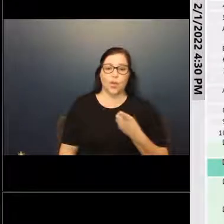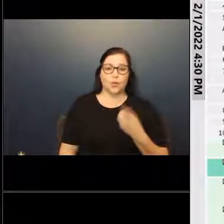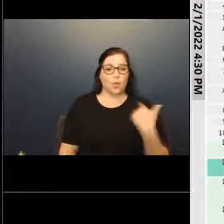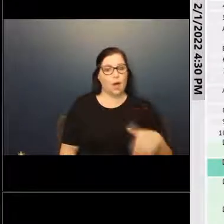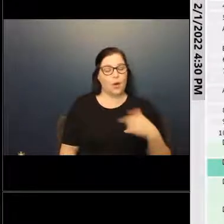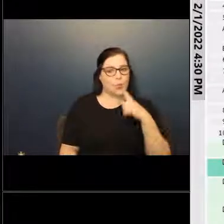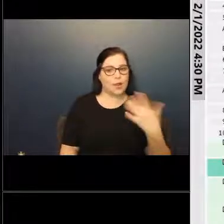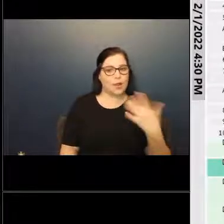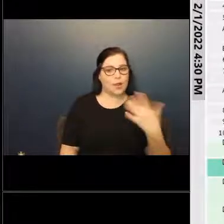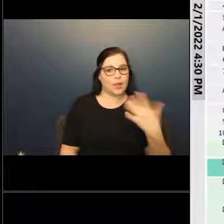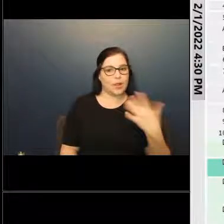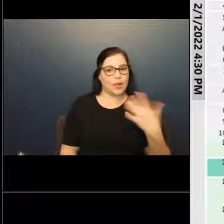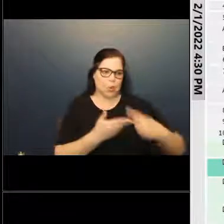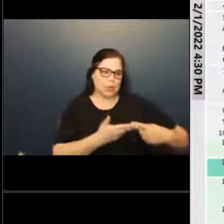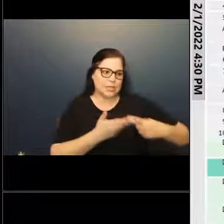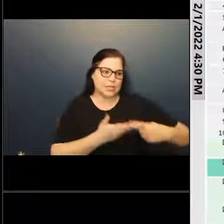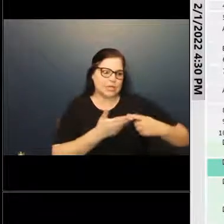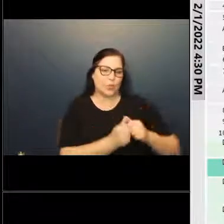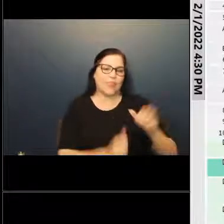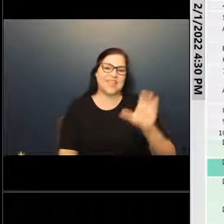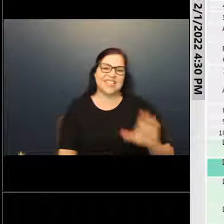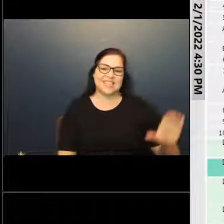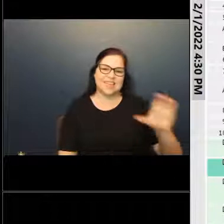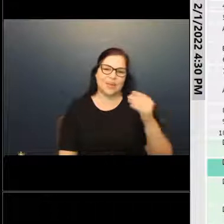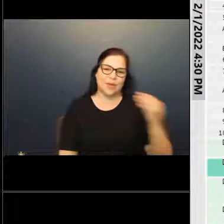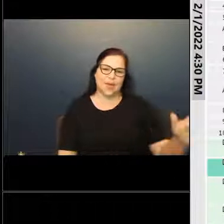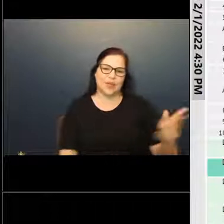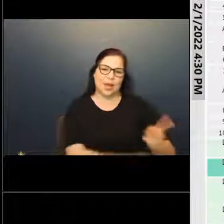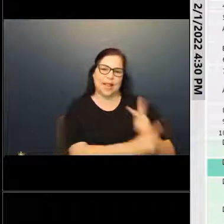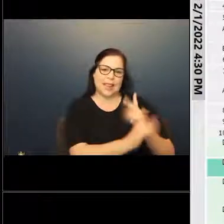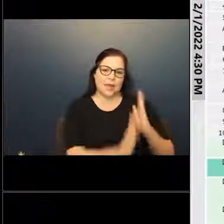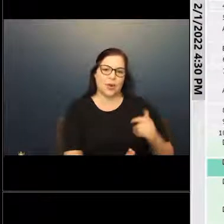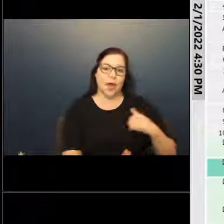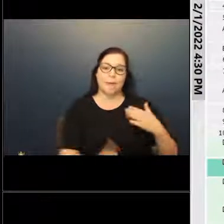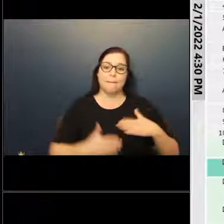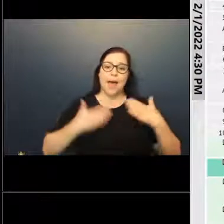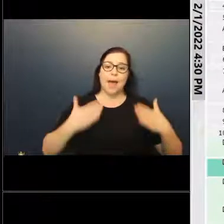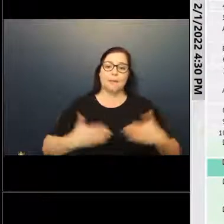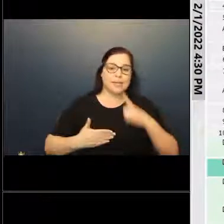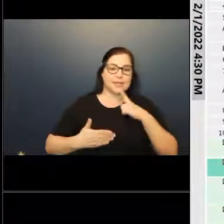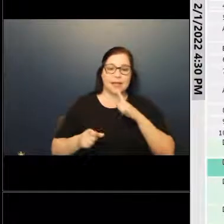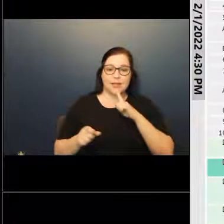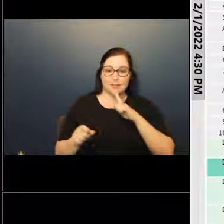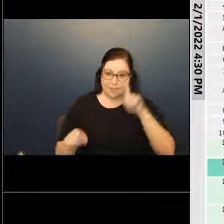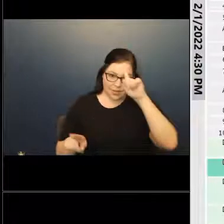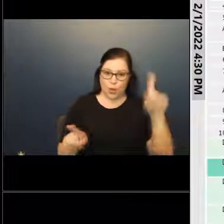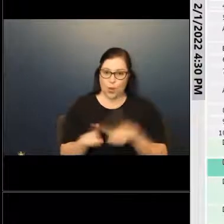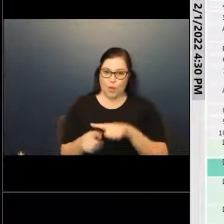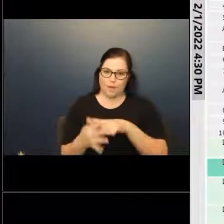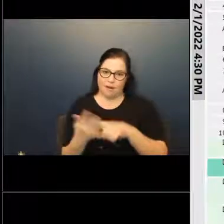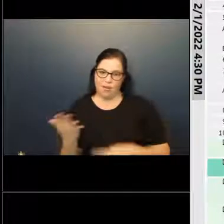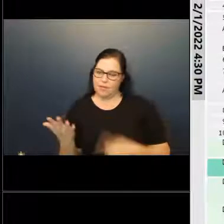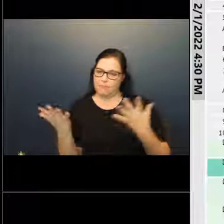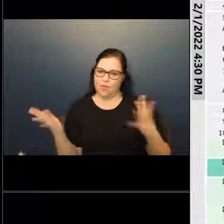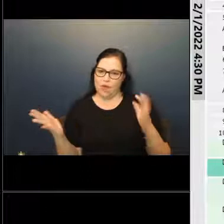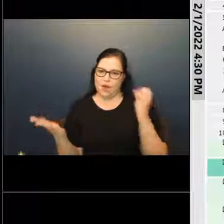negotiations with, um, Centennial and with their lenders. Um, happy to tell you that the agreements before you at the dice have been agreed upon by all